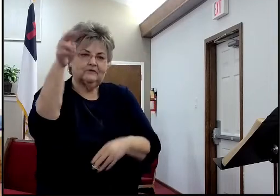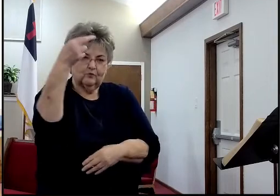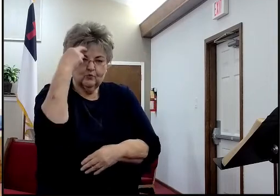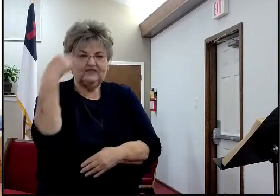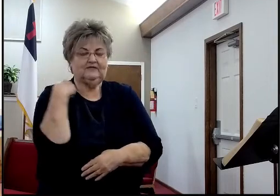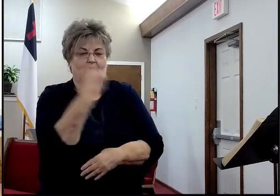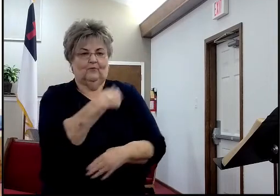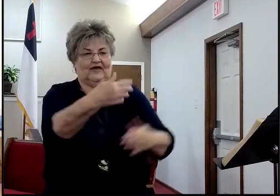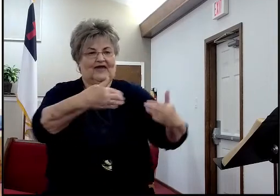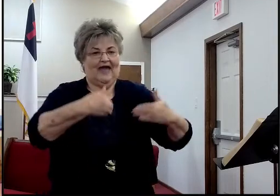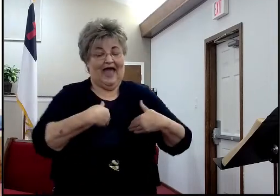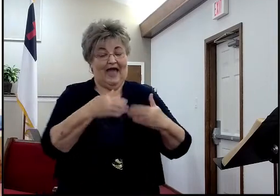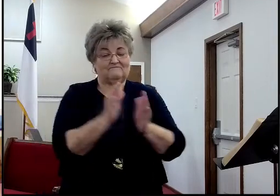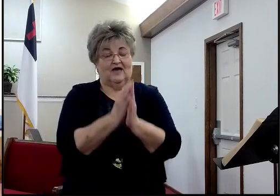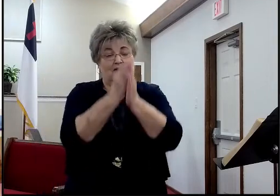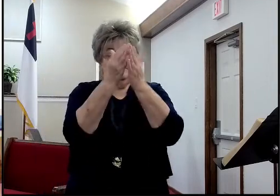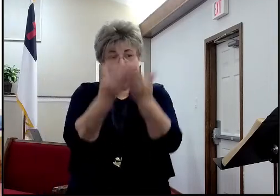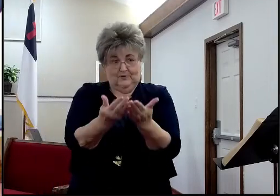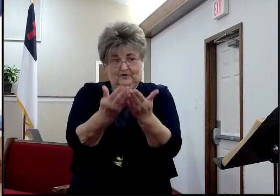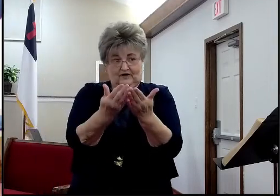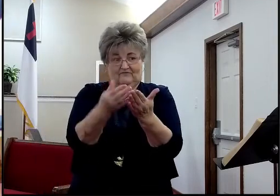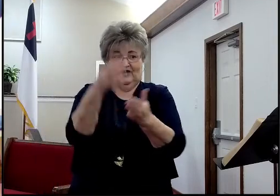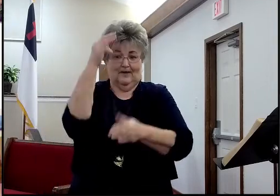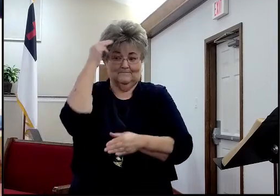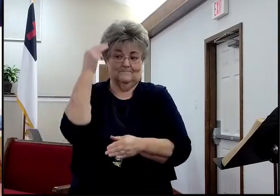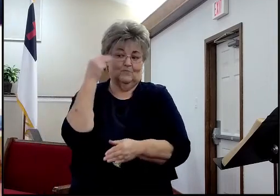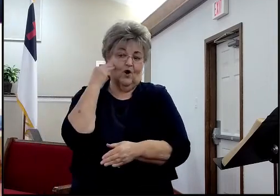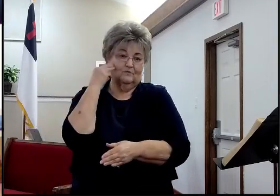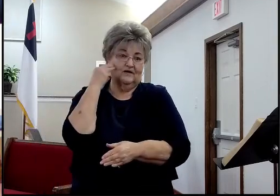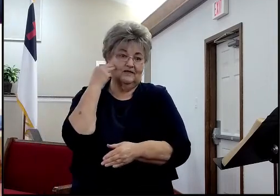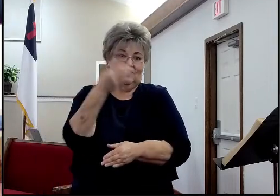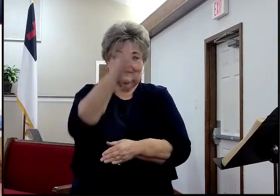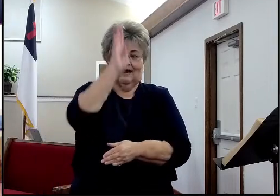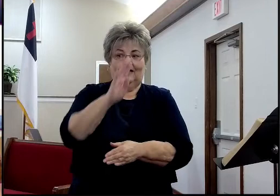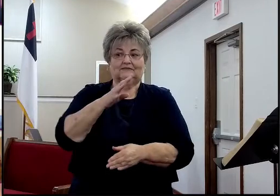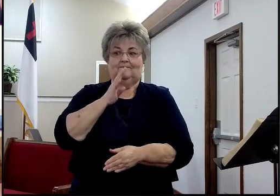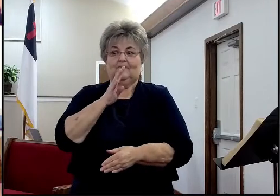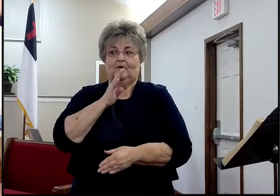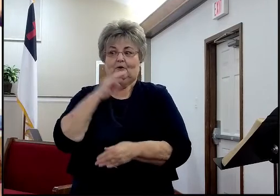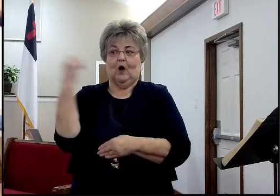the Book of Mormon, because God spoke to them, but we didn't know about it, because we were across the ocean,